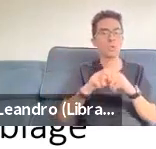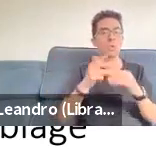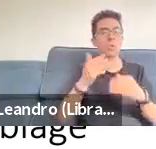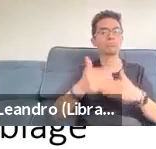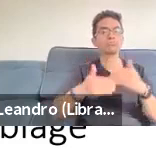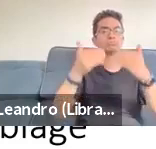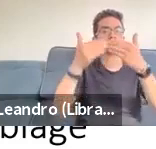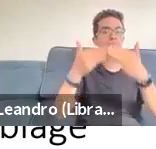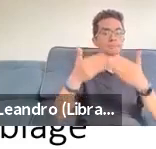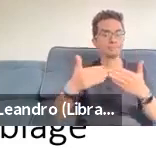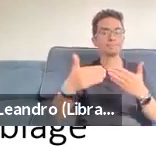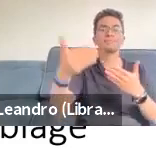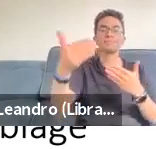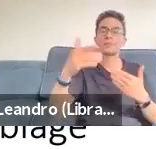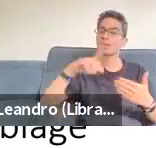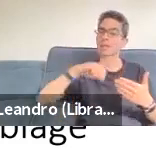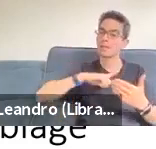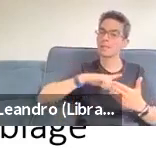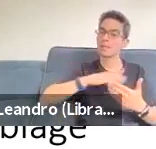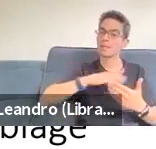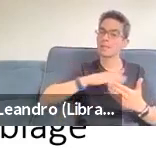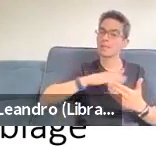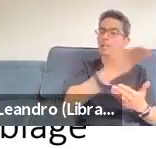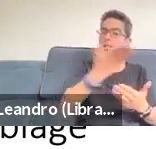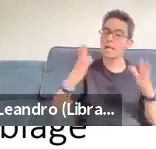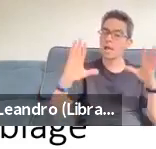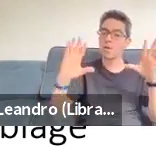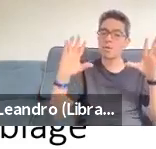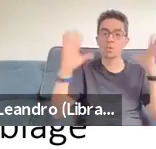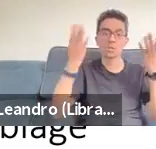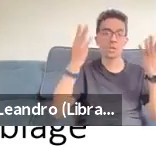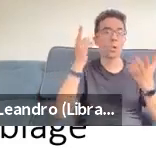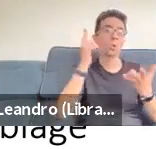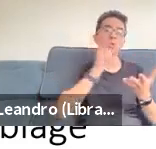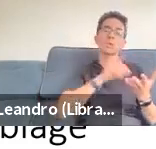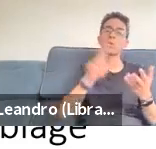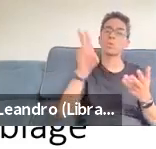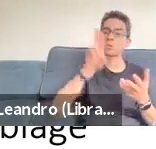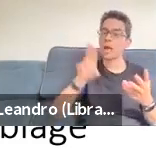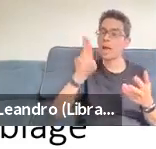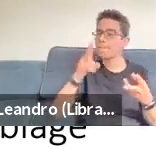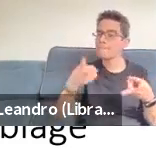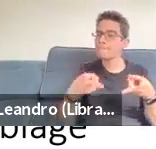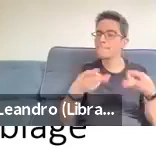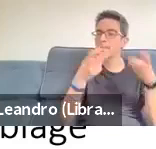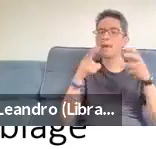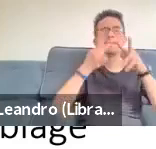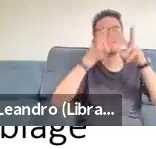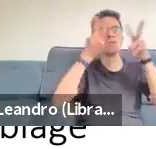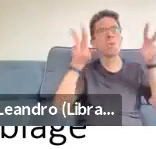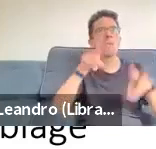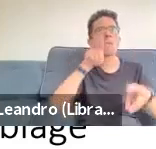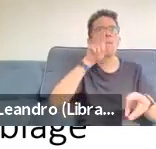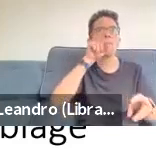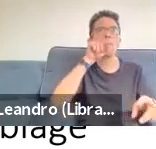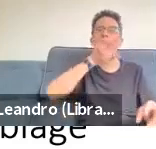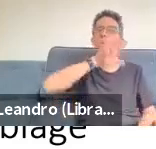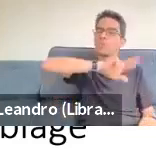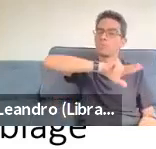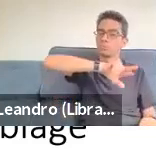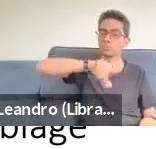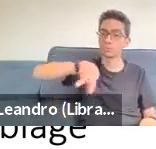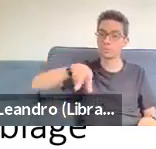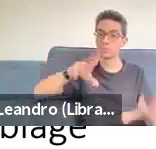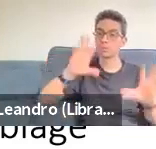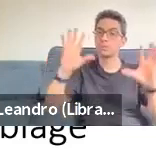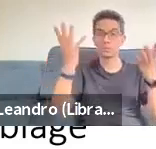with kids and watching birds and identifying plants. That sort of traces black to the late 1700s, when suddenly there was an